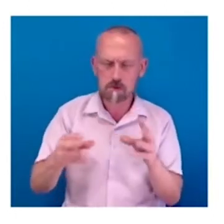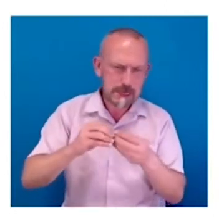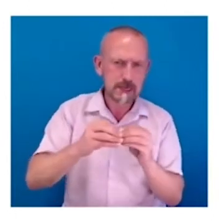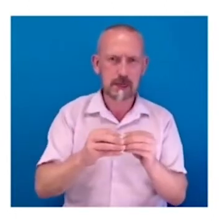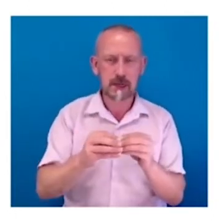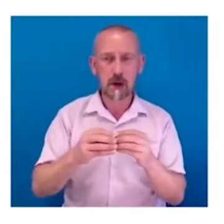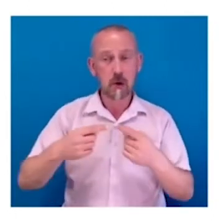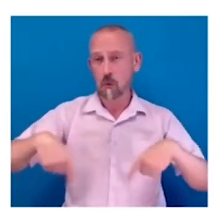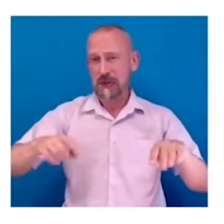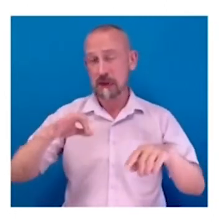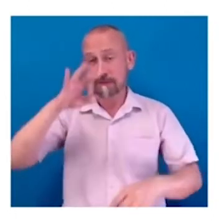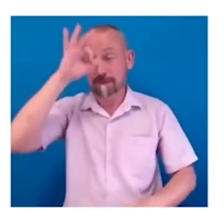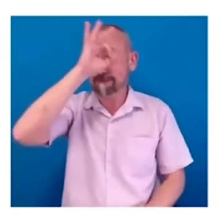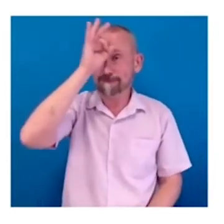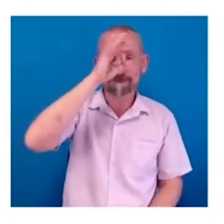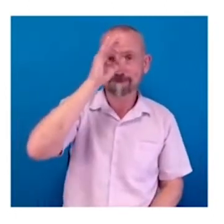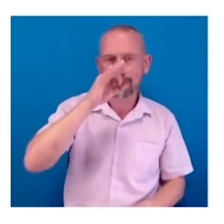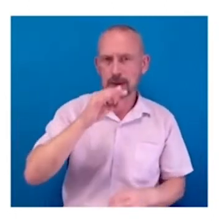to look for the research.